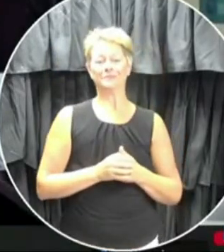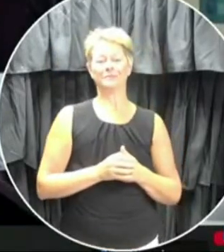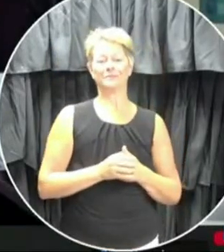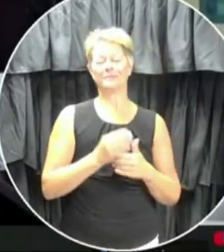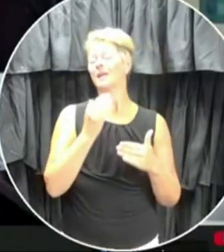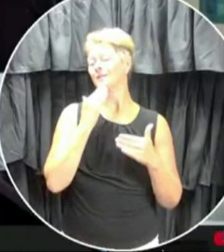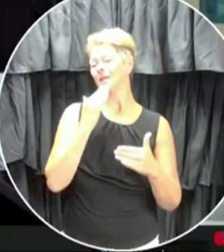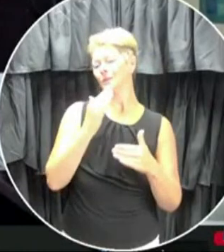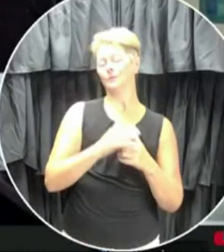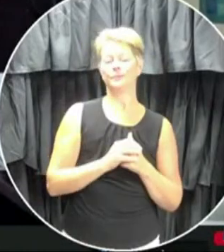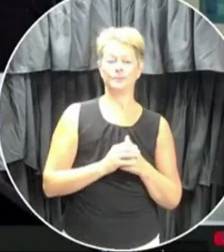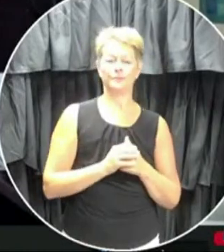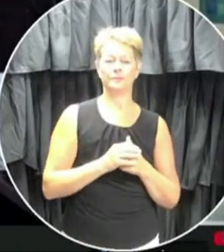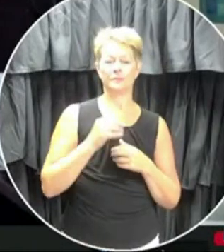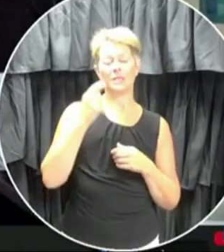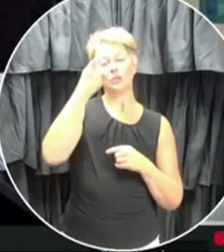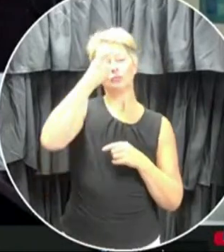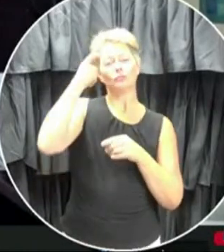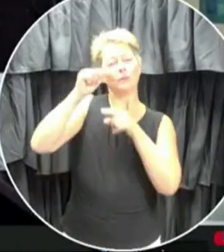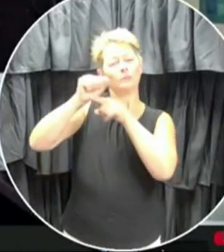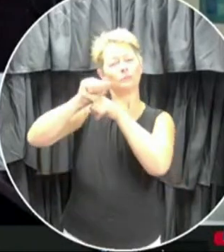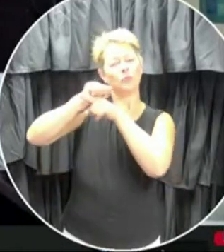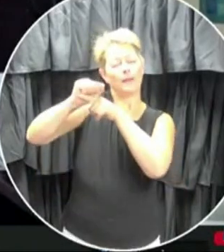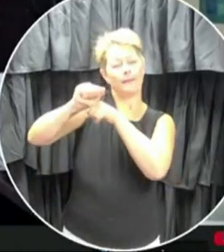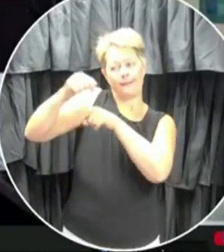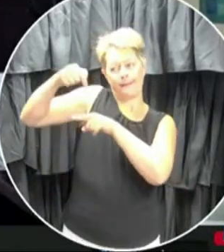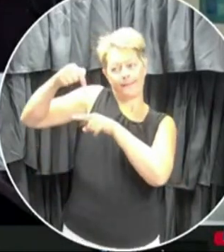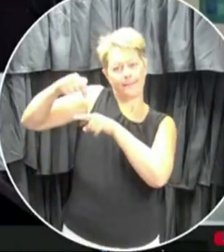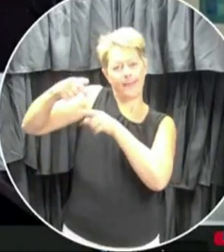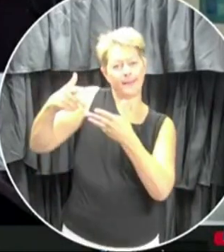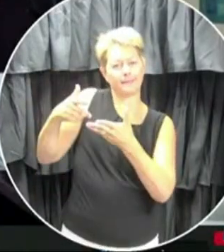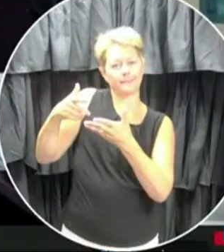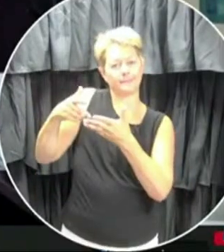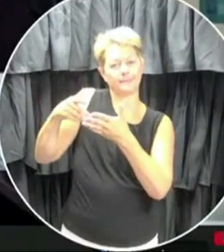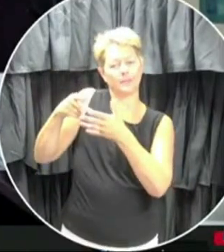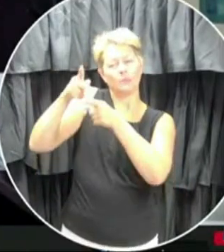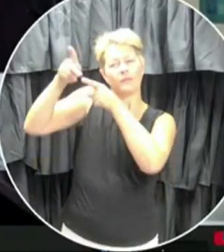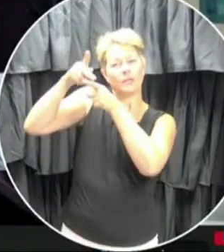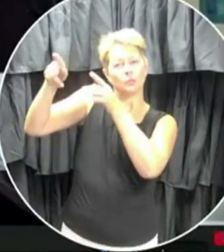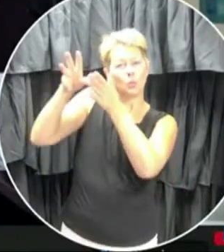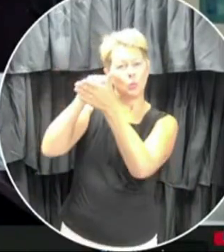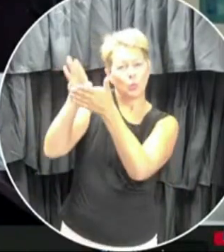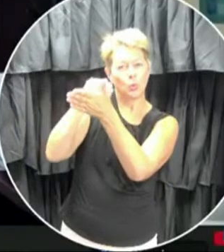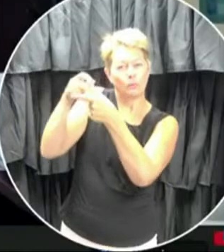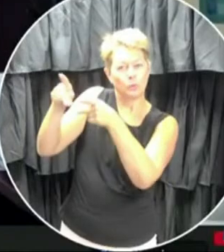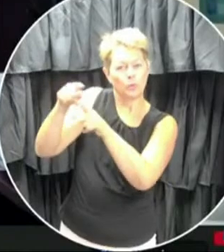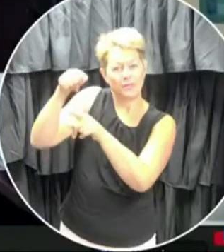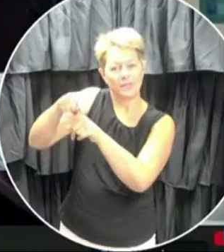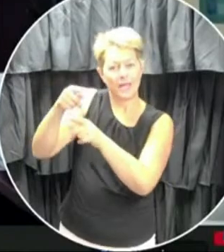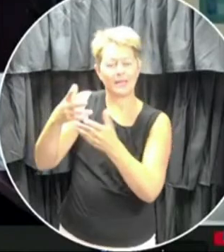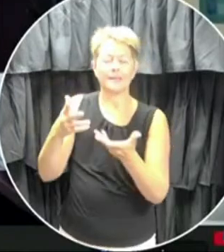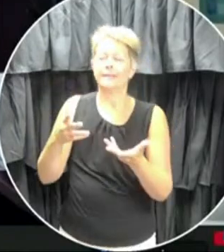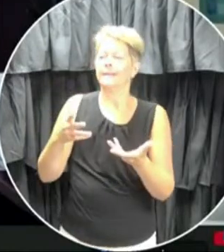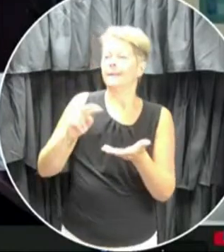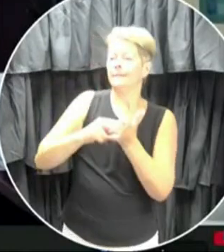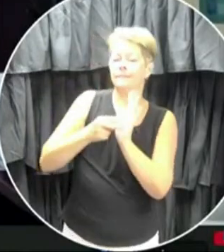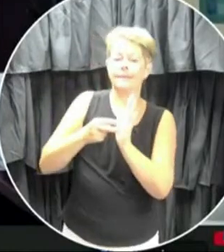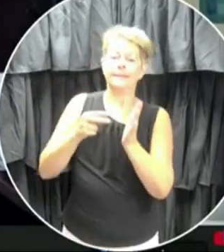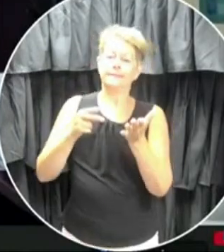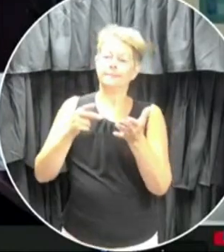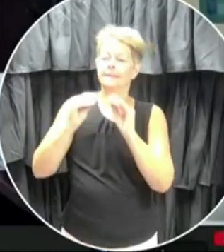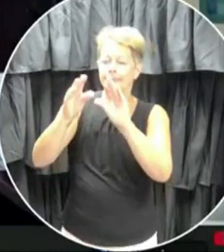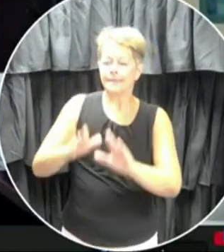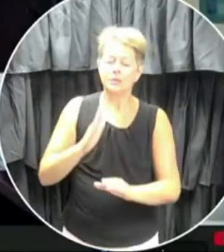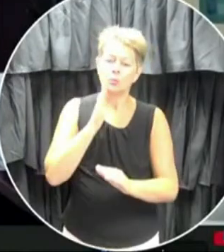thanks. The trauma informed practice professional learning opportunity will provide educators with an opportunity to